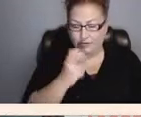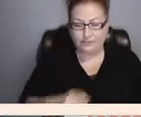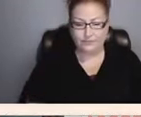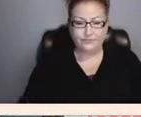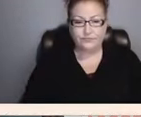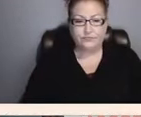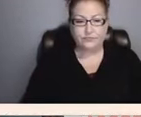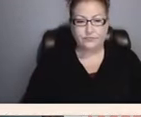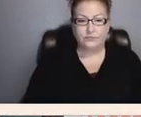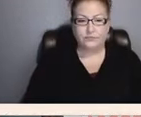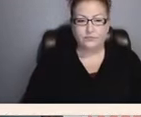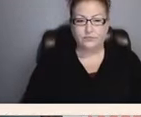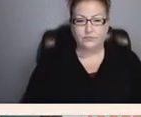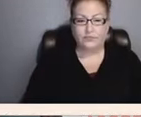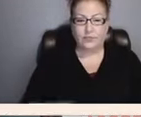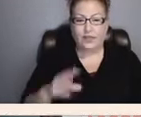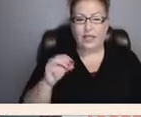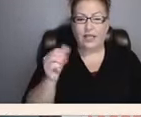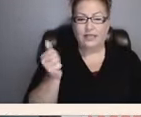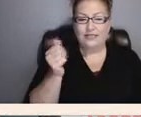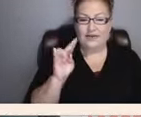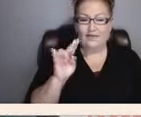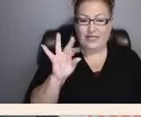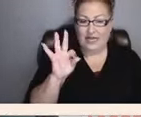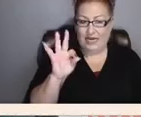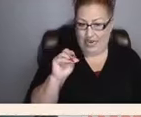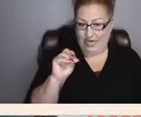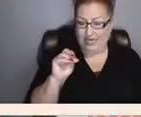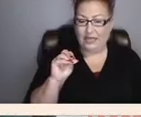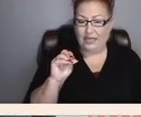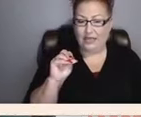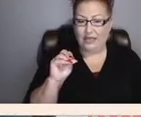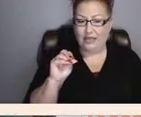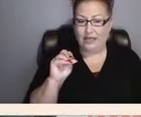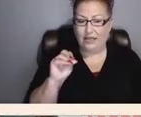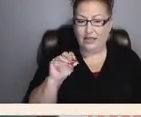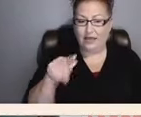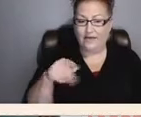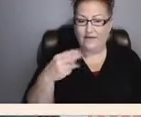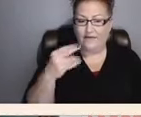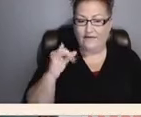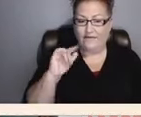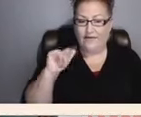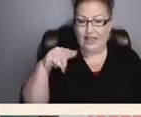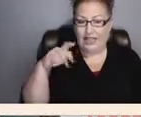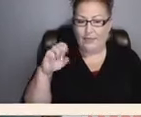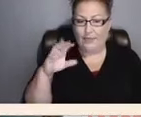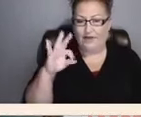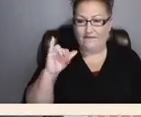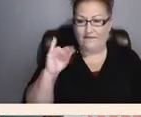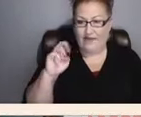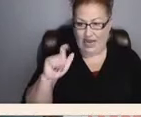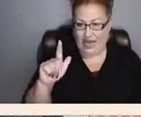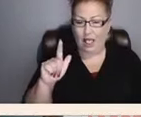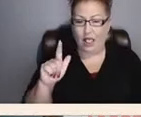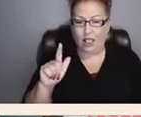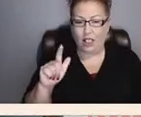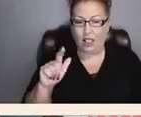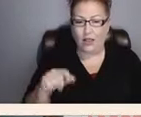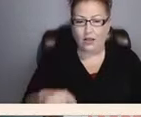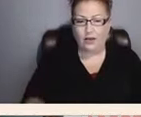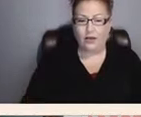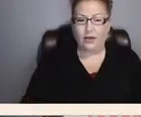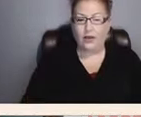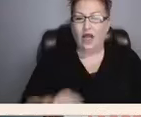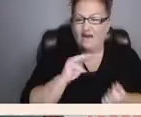In 1790, Philip Pennell, a physician, makes the decision